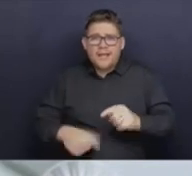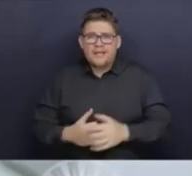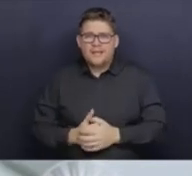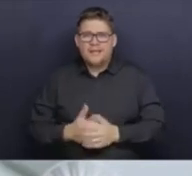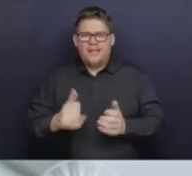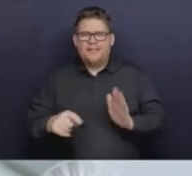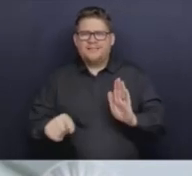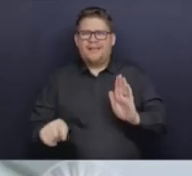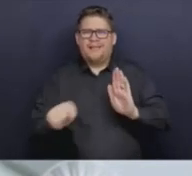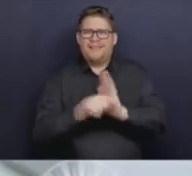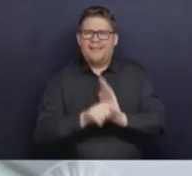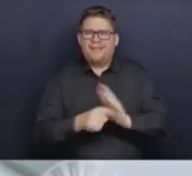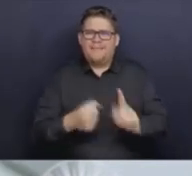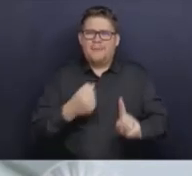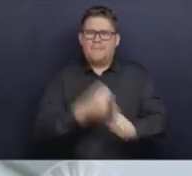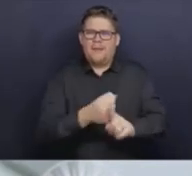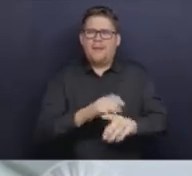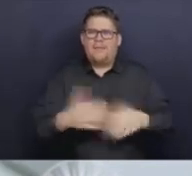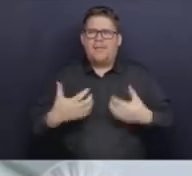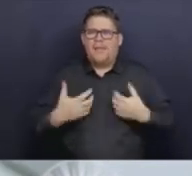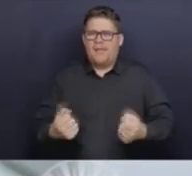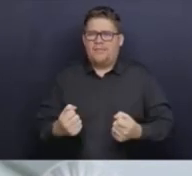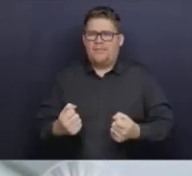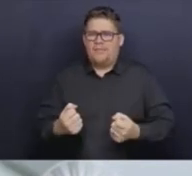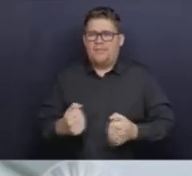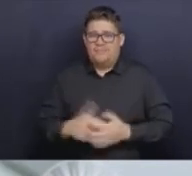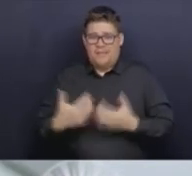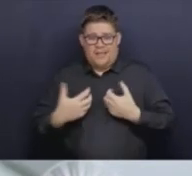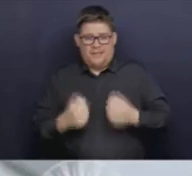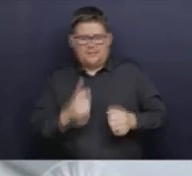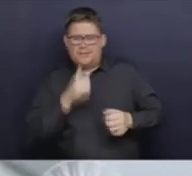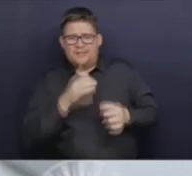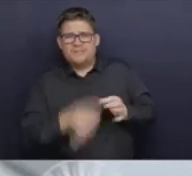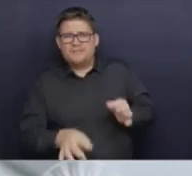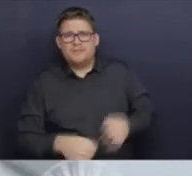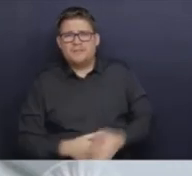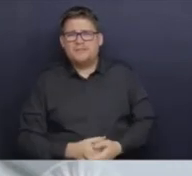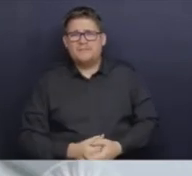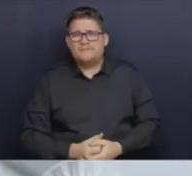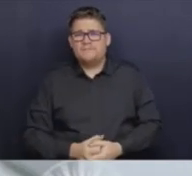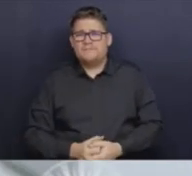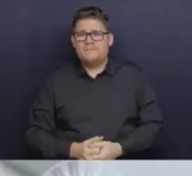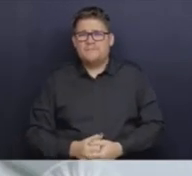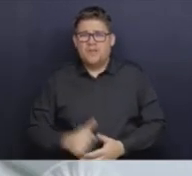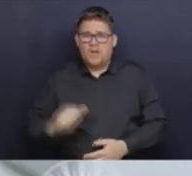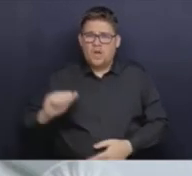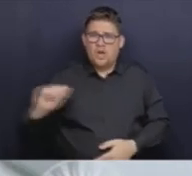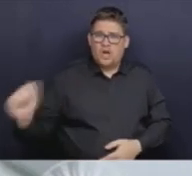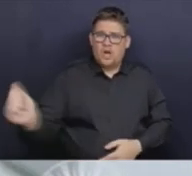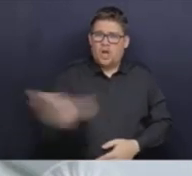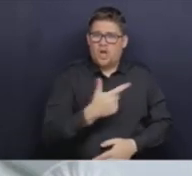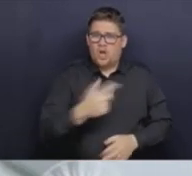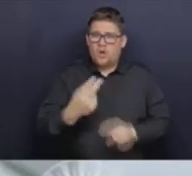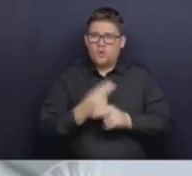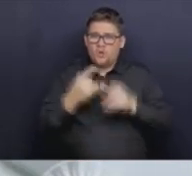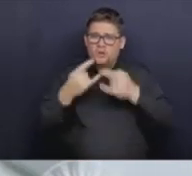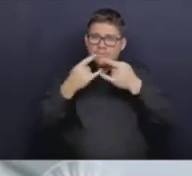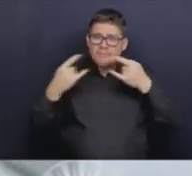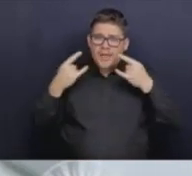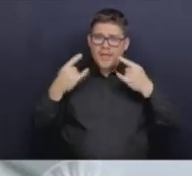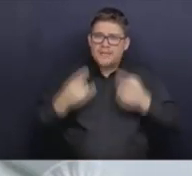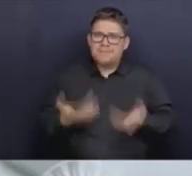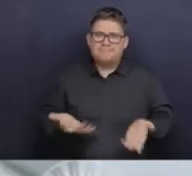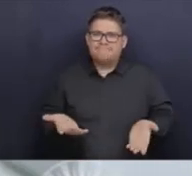there's no one simple thing. So everybody wearing masks is not going to make a tremendous difference in the